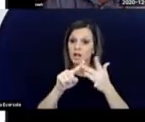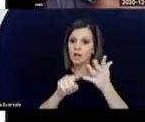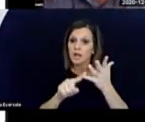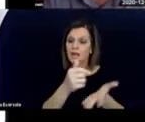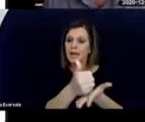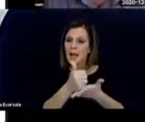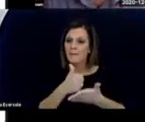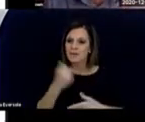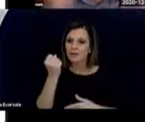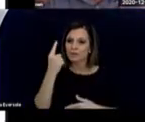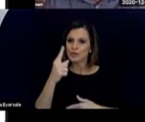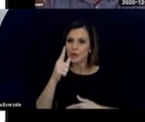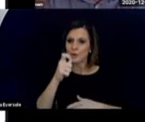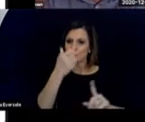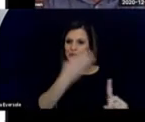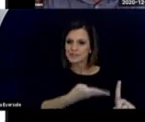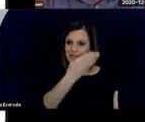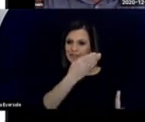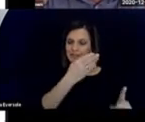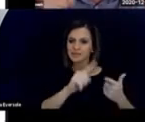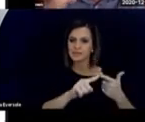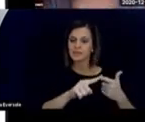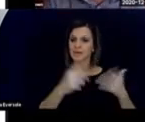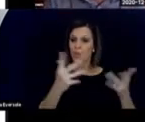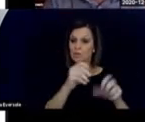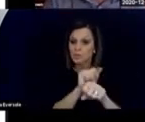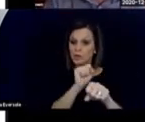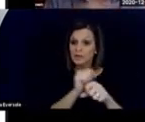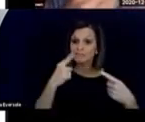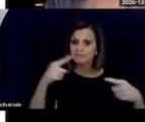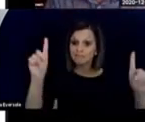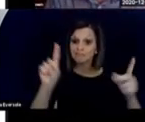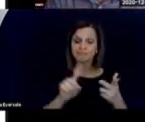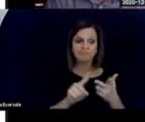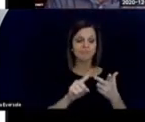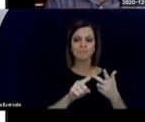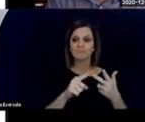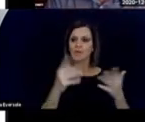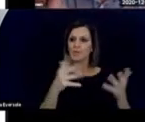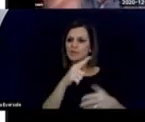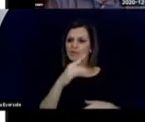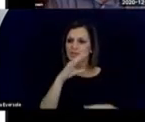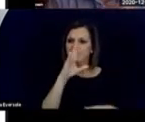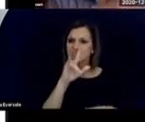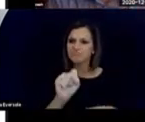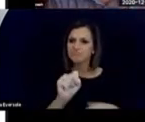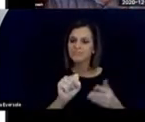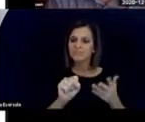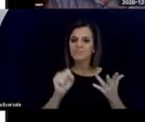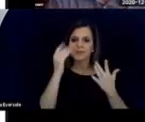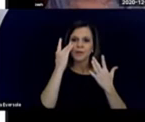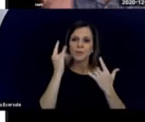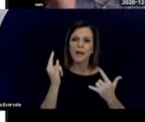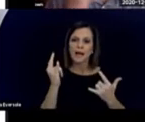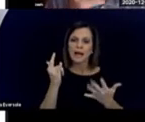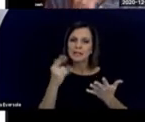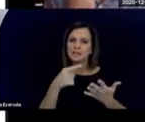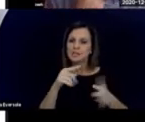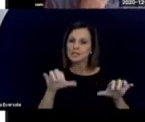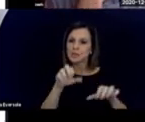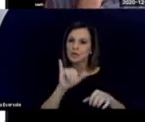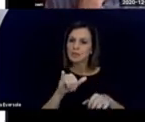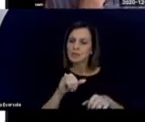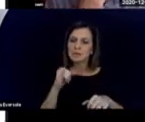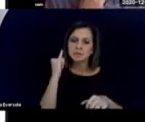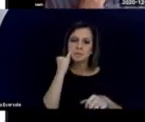the child is doing that are helping me understand who she is, what's working, what's she into, and why